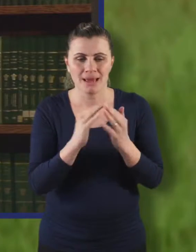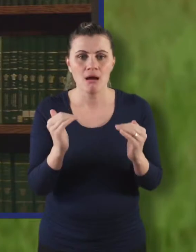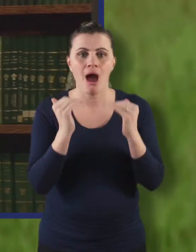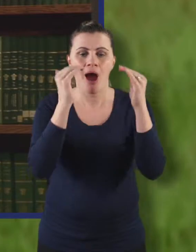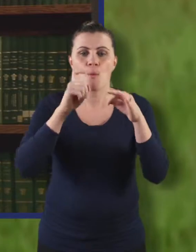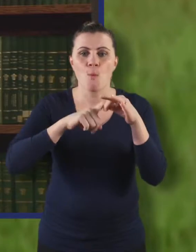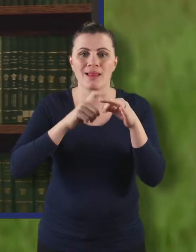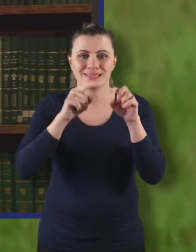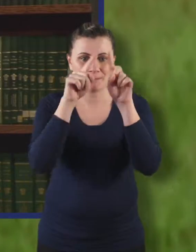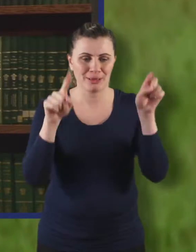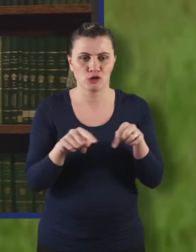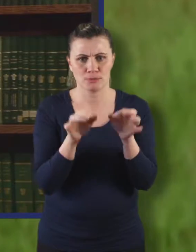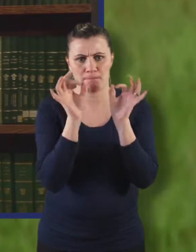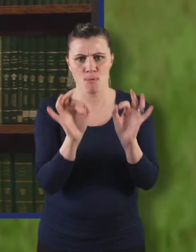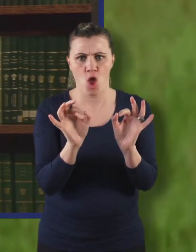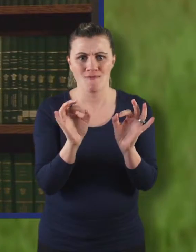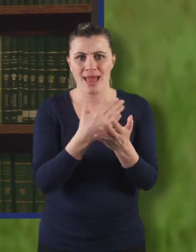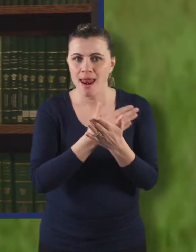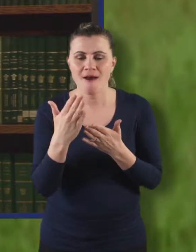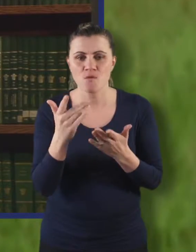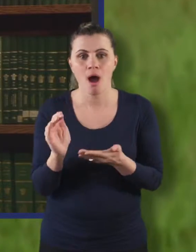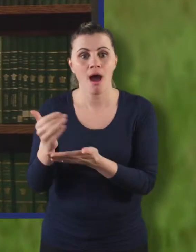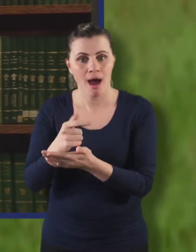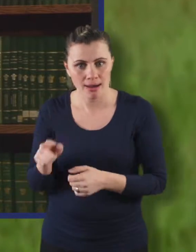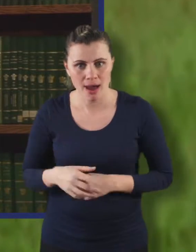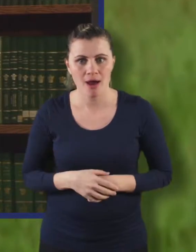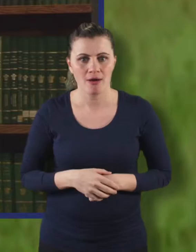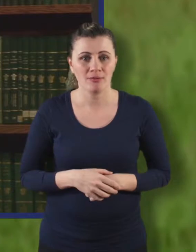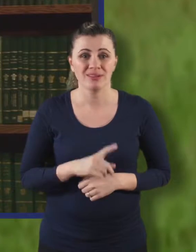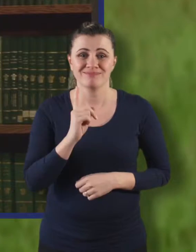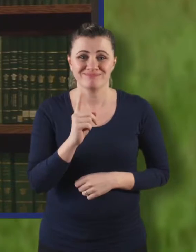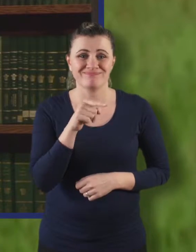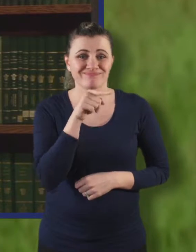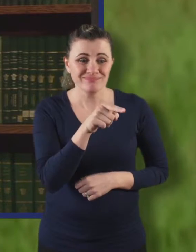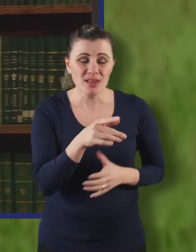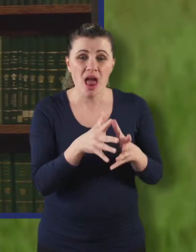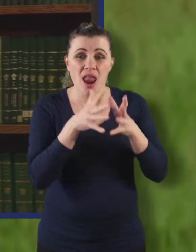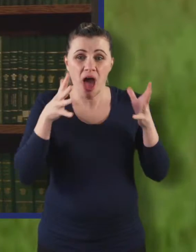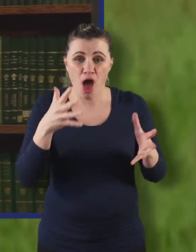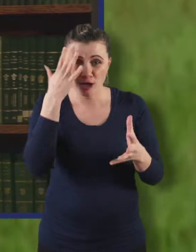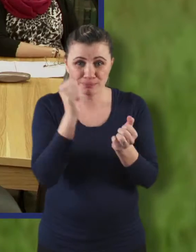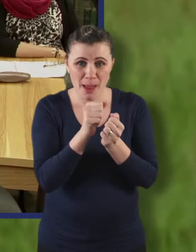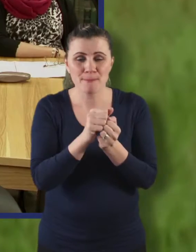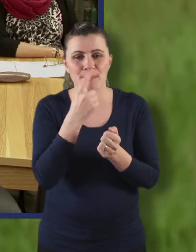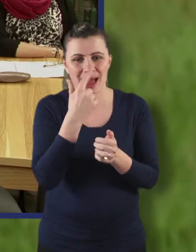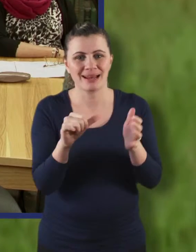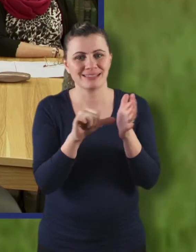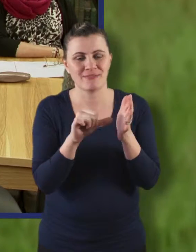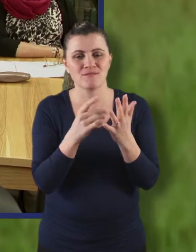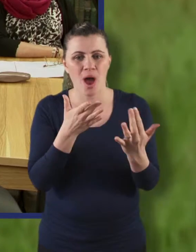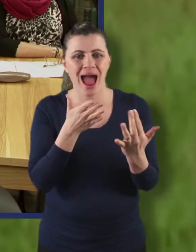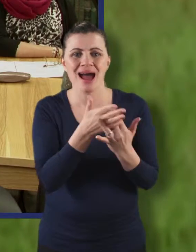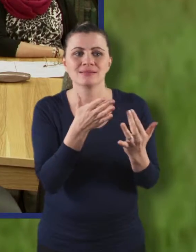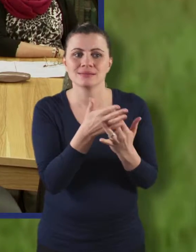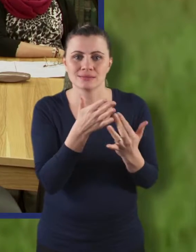However, because it is a large file, it can be difficult for providing access. So what we would say is also keep a JPEG version